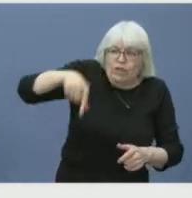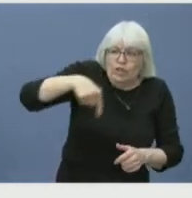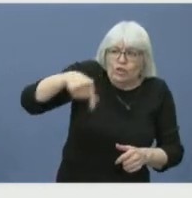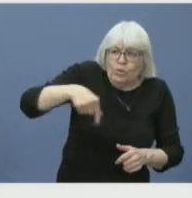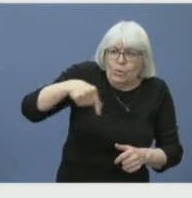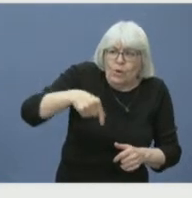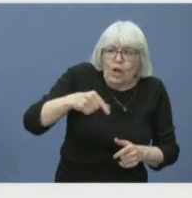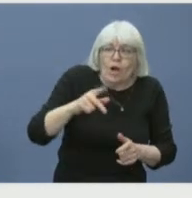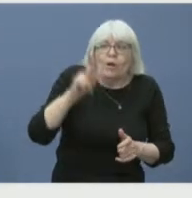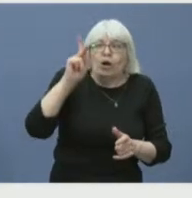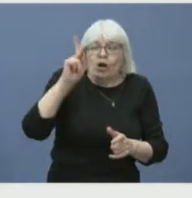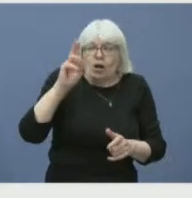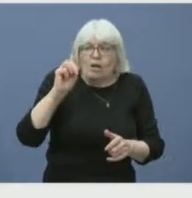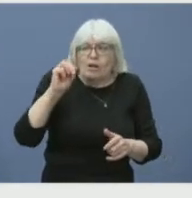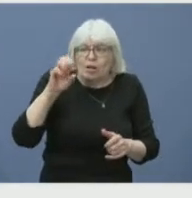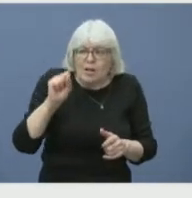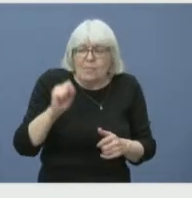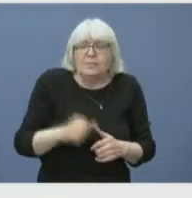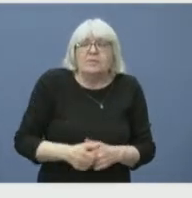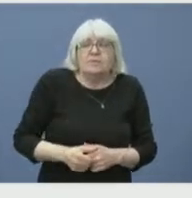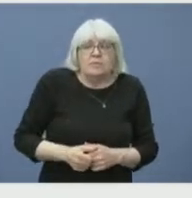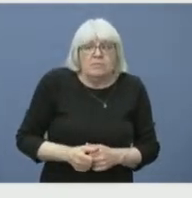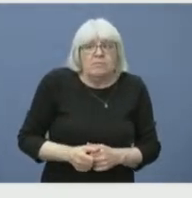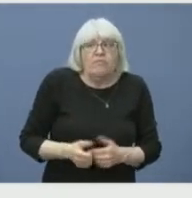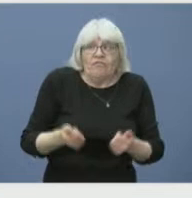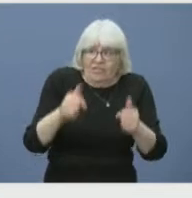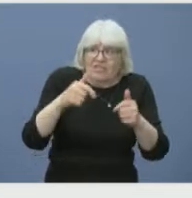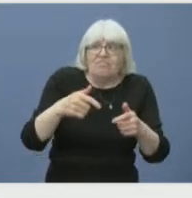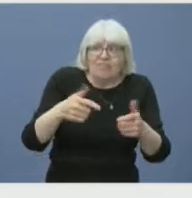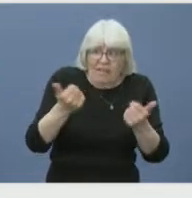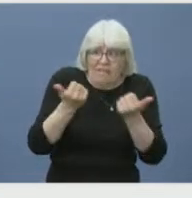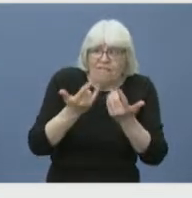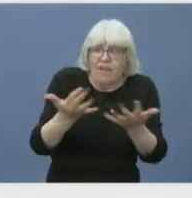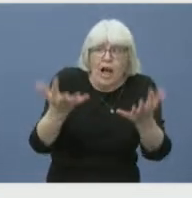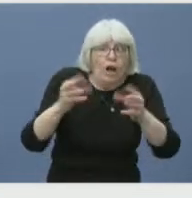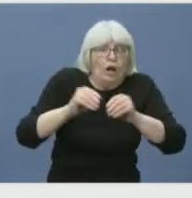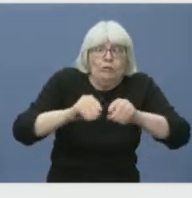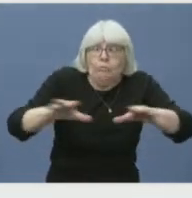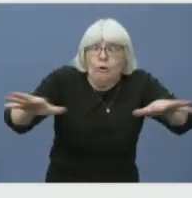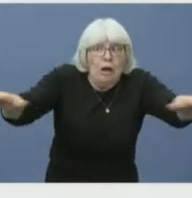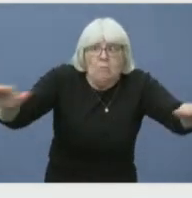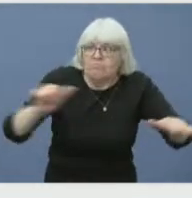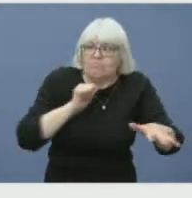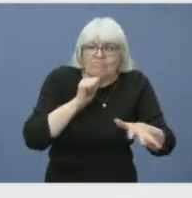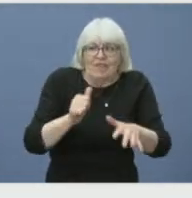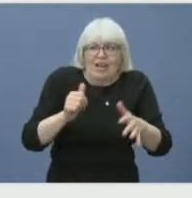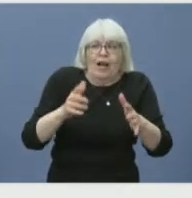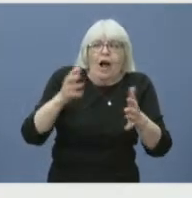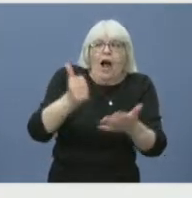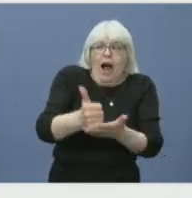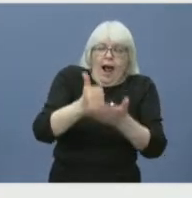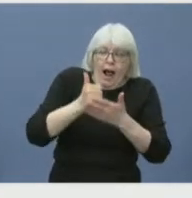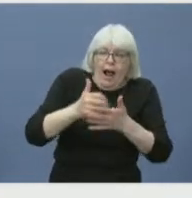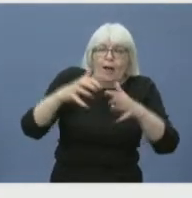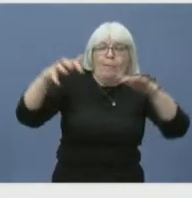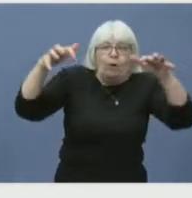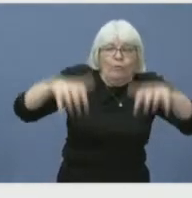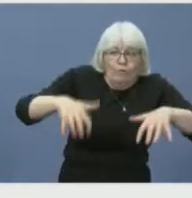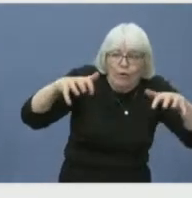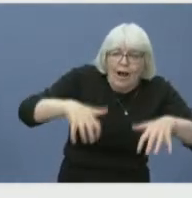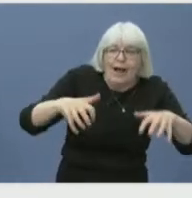the fire is being held, which with the present weather conditions and the present attack tactics and our resources,